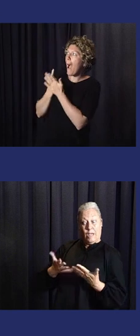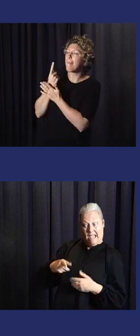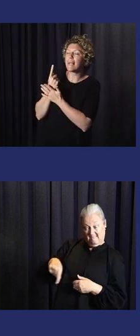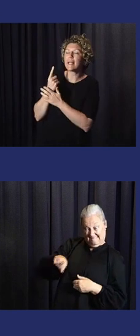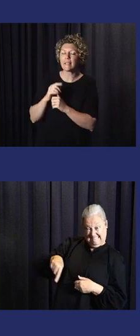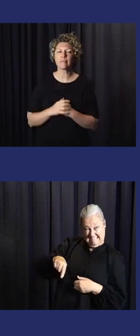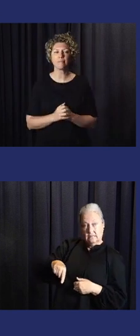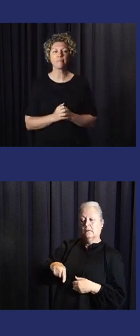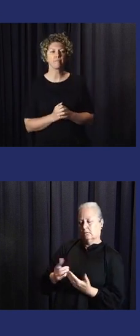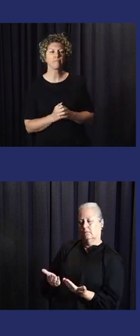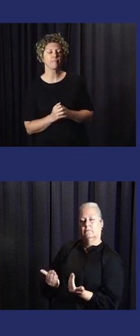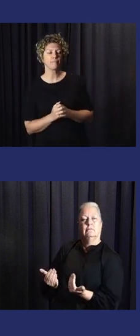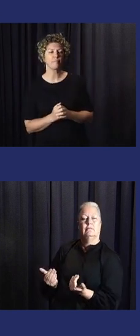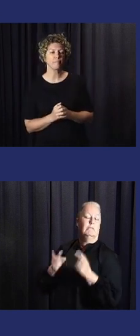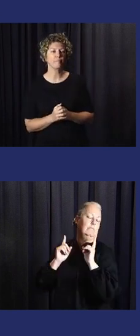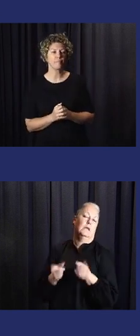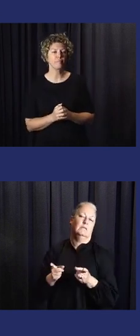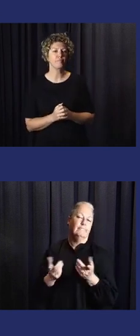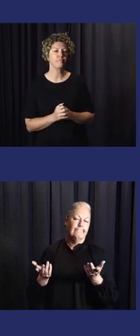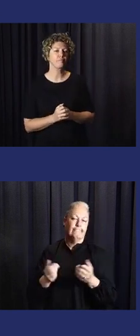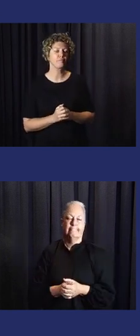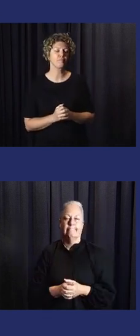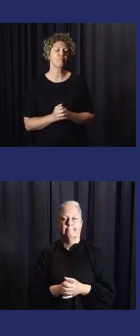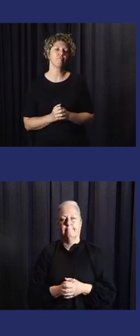owned, and situated to where the people are.